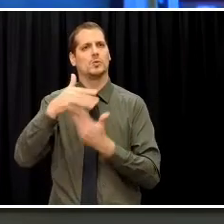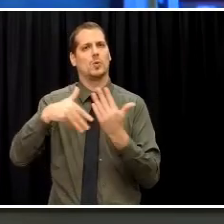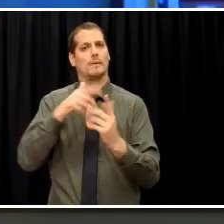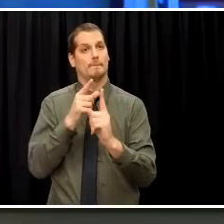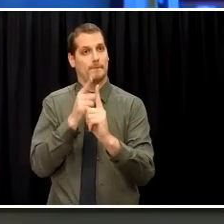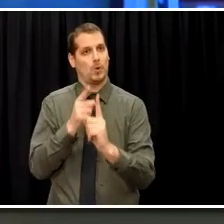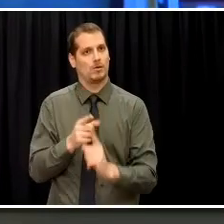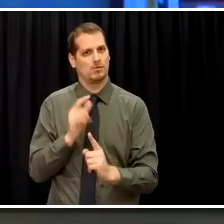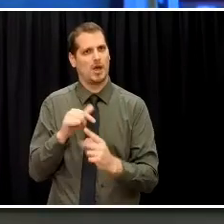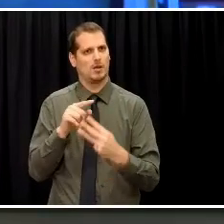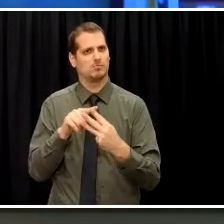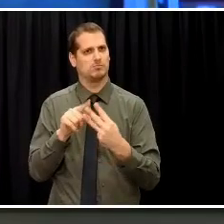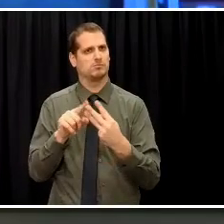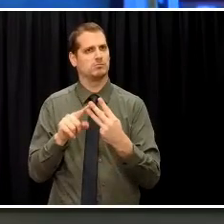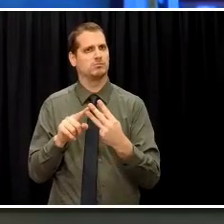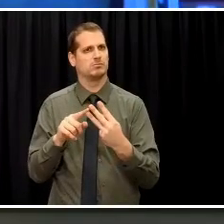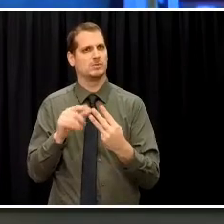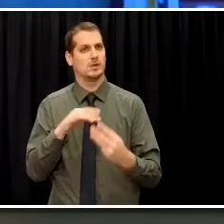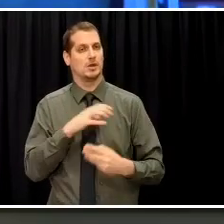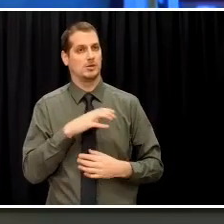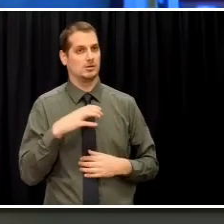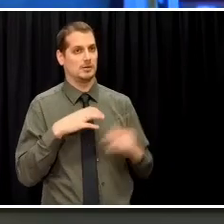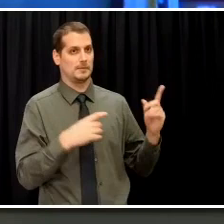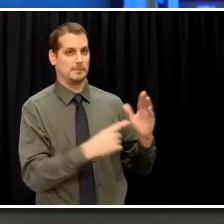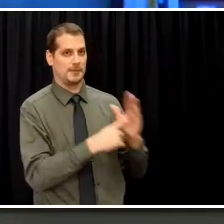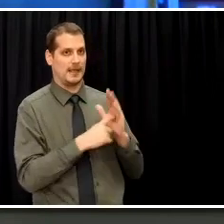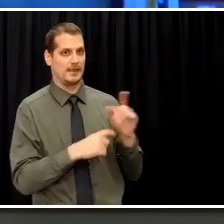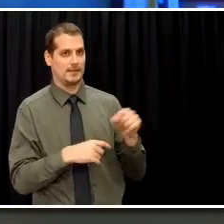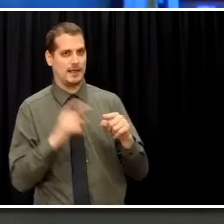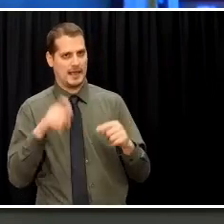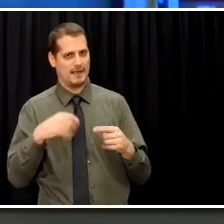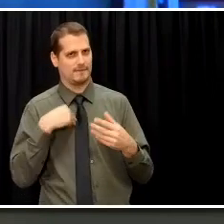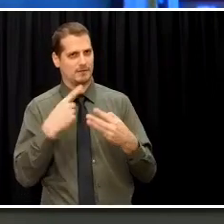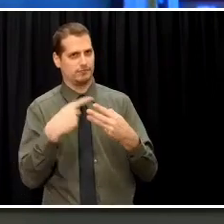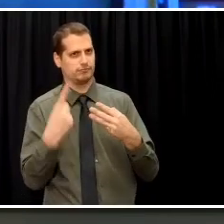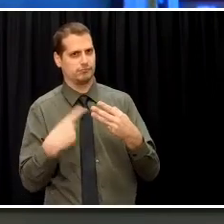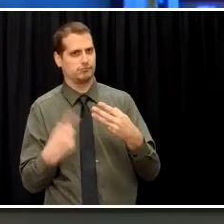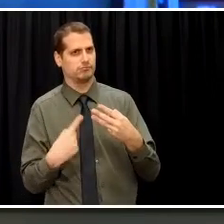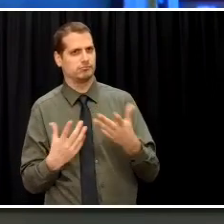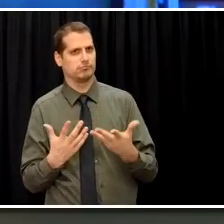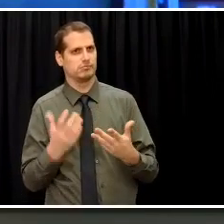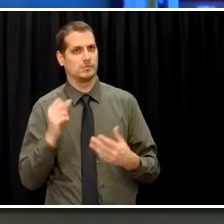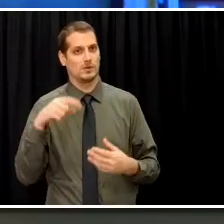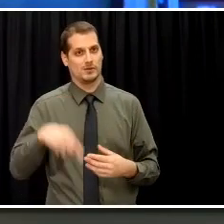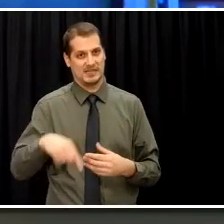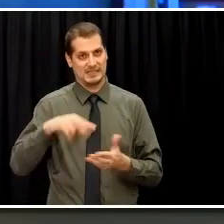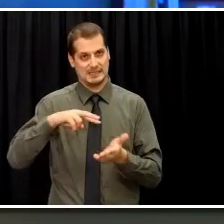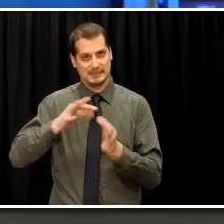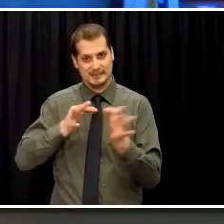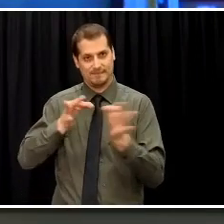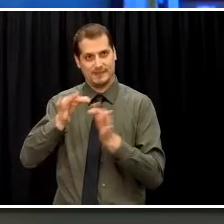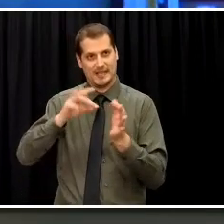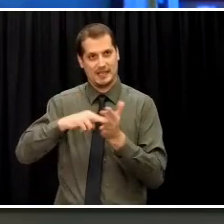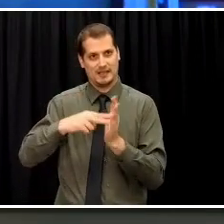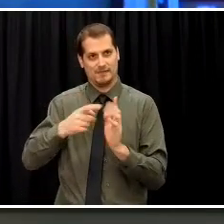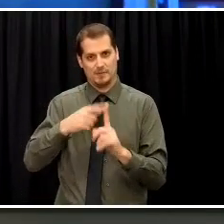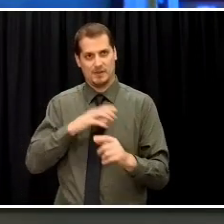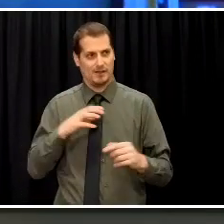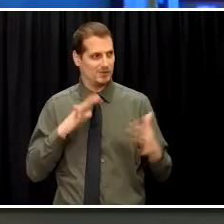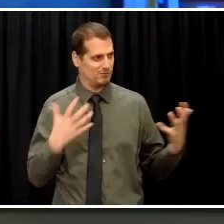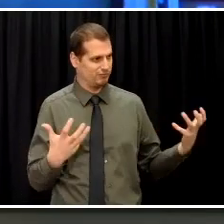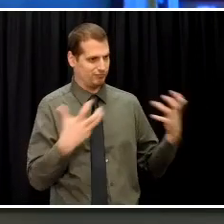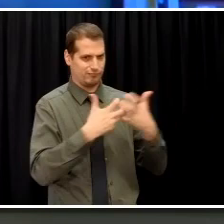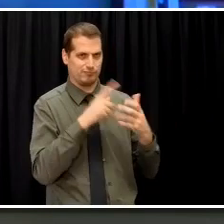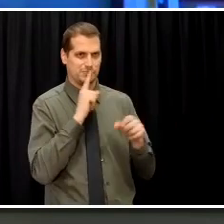as mandated by Congress. This definition was mandated by Congress, and I hope the